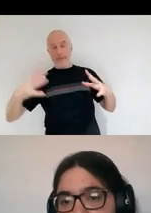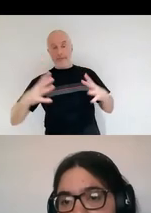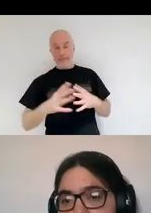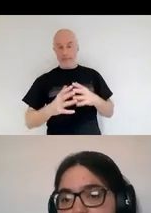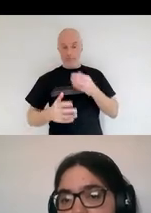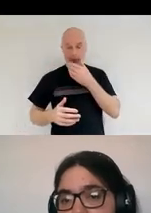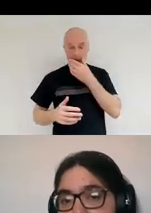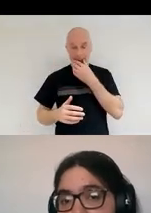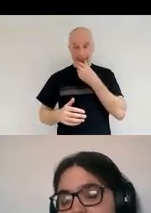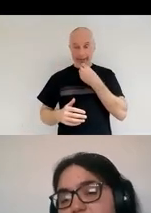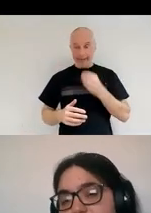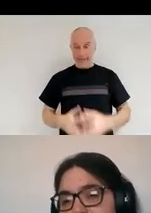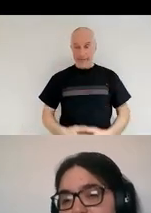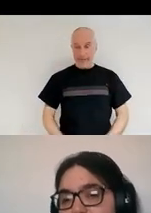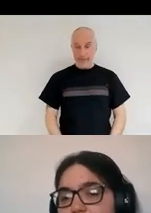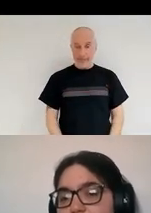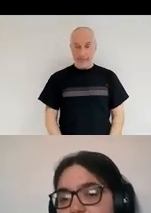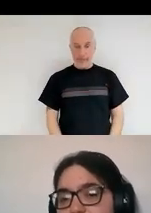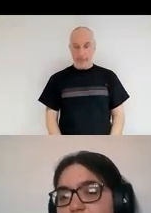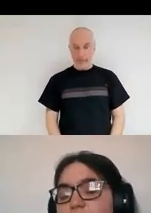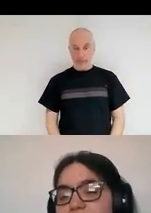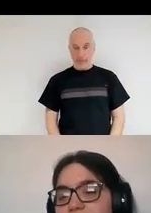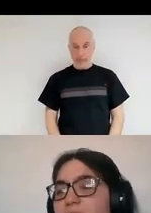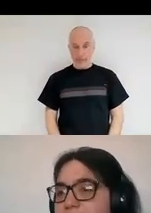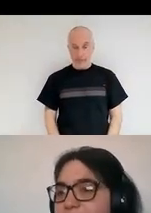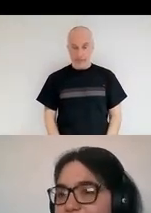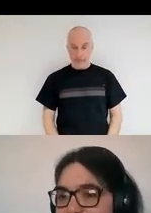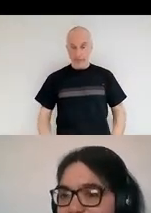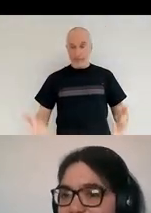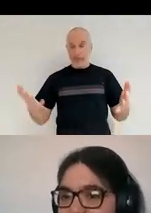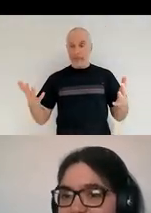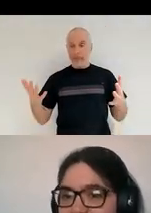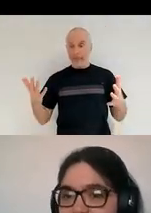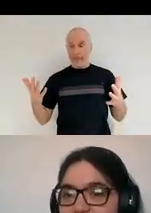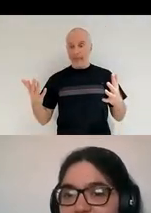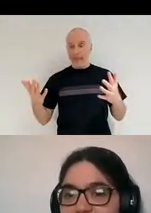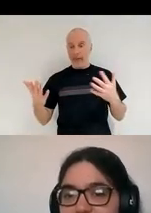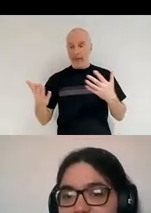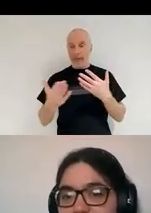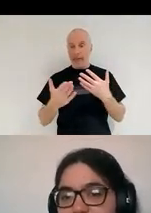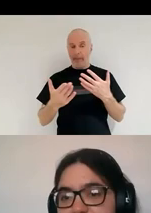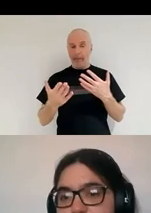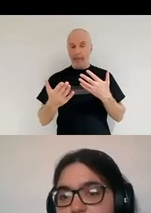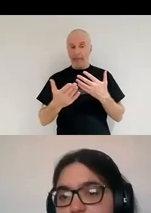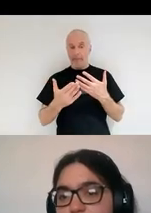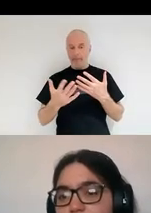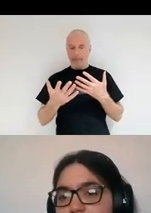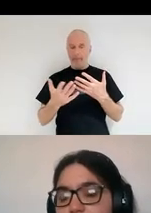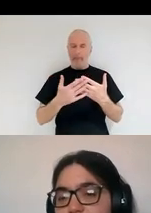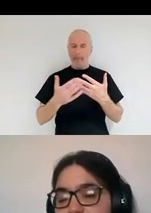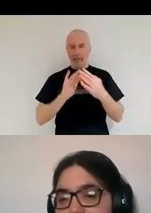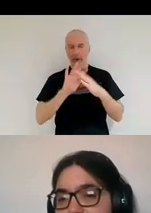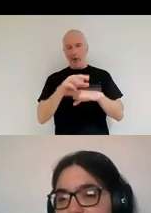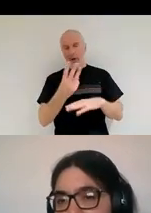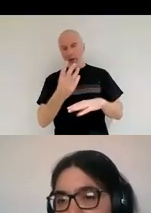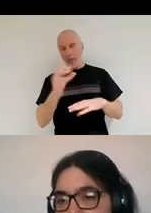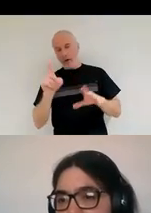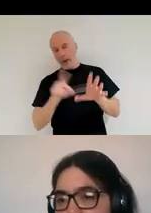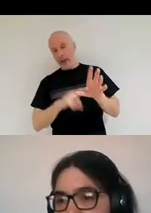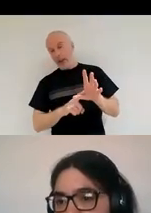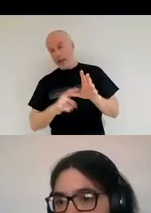let's say a long, more than 30 years for you to go back, but they're still a lot quicker